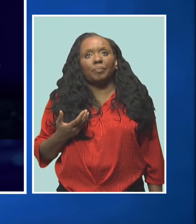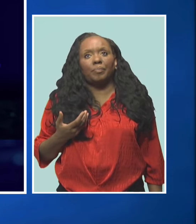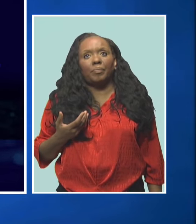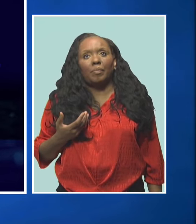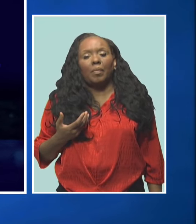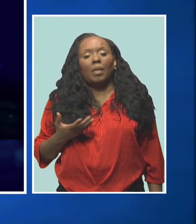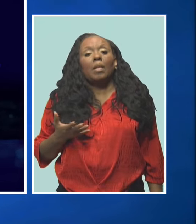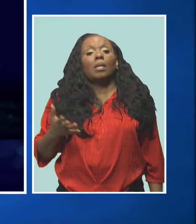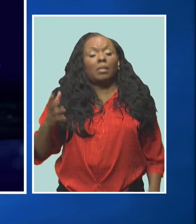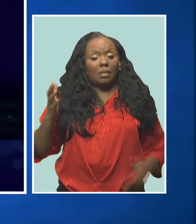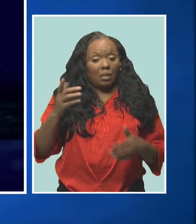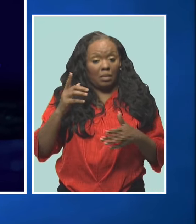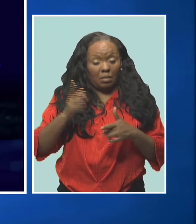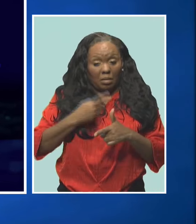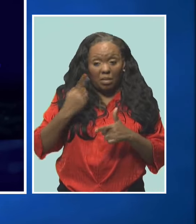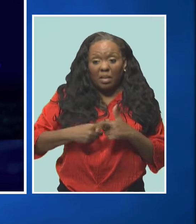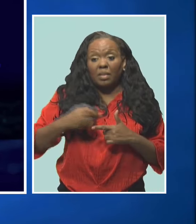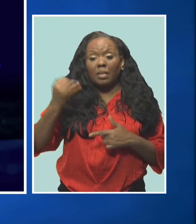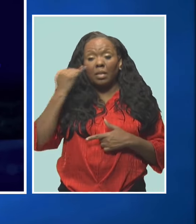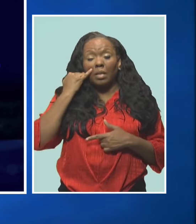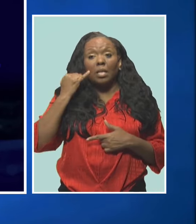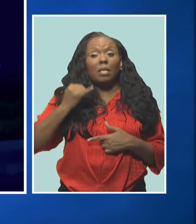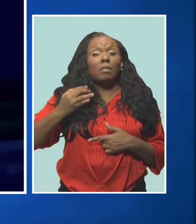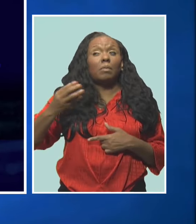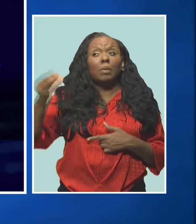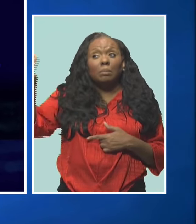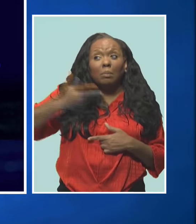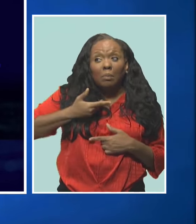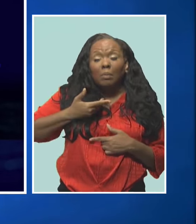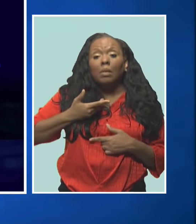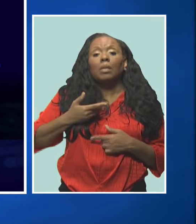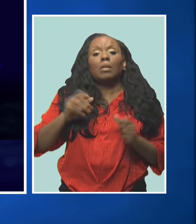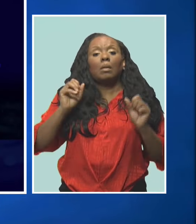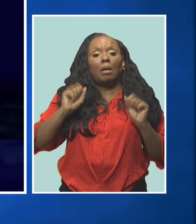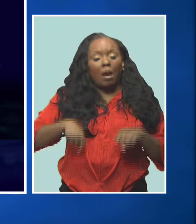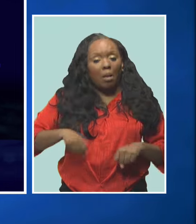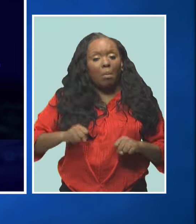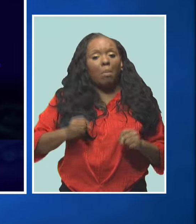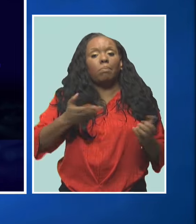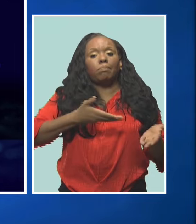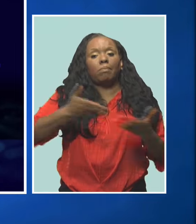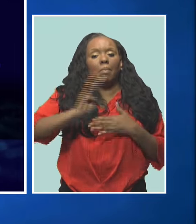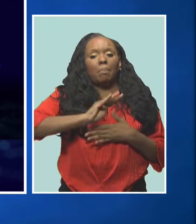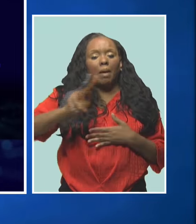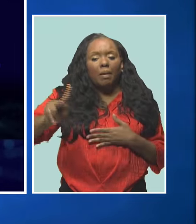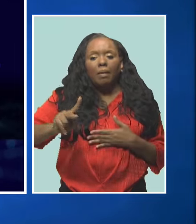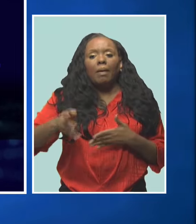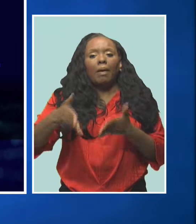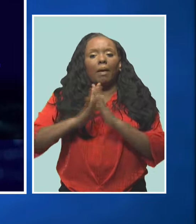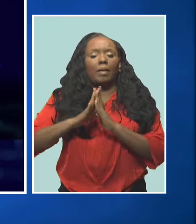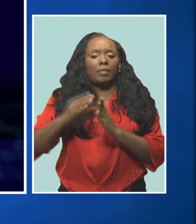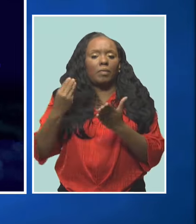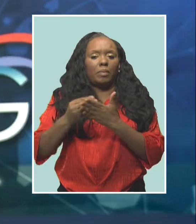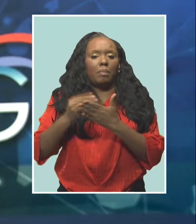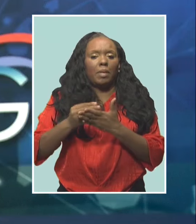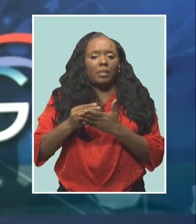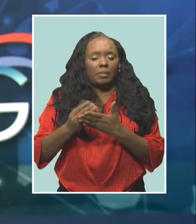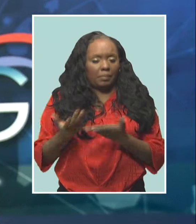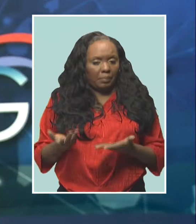of opinion with respect to taking back your purchases and seeking a refund.